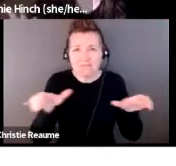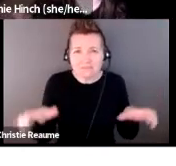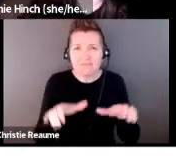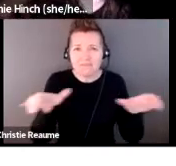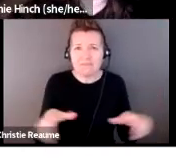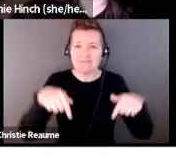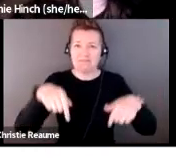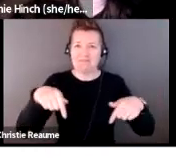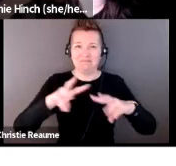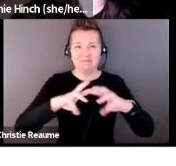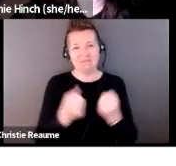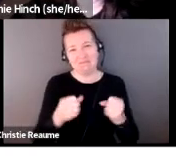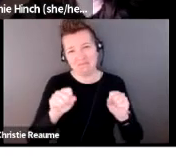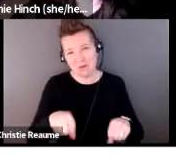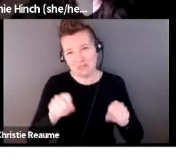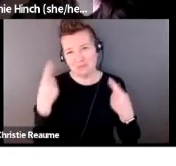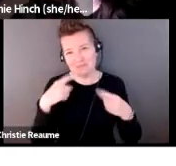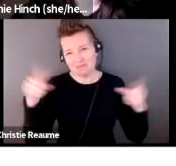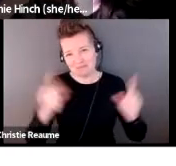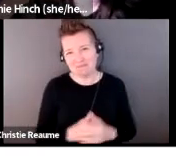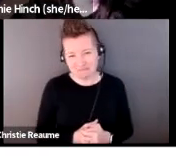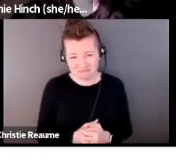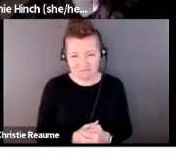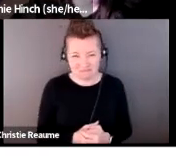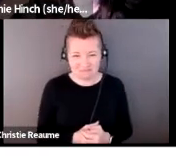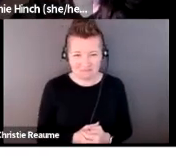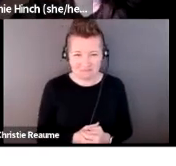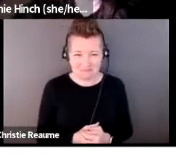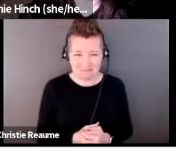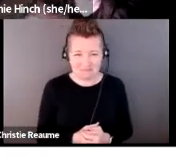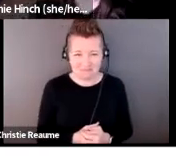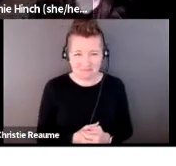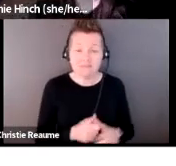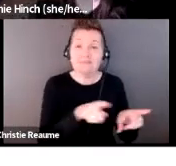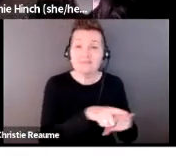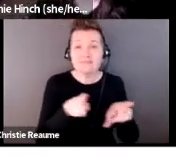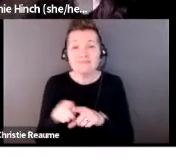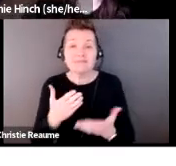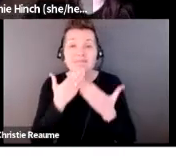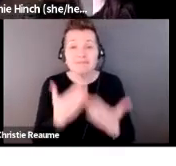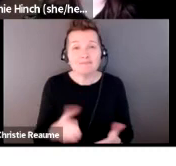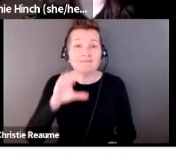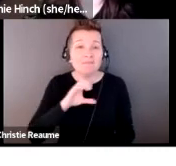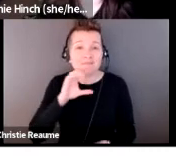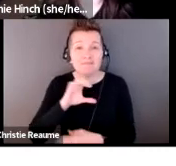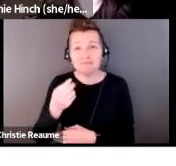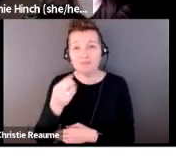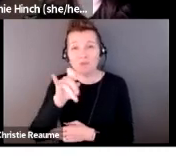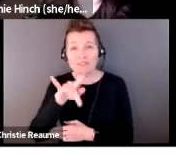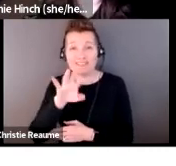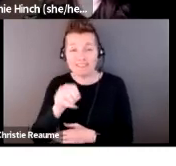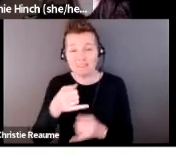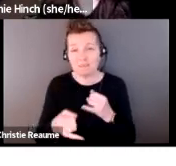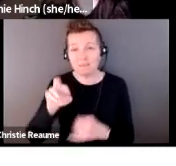possible. I'd also like to welcome Christy Brayome, who will be